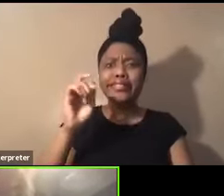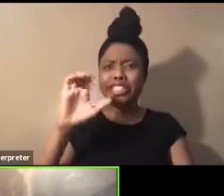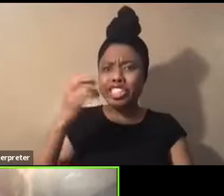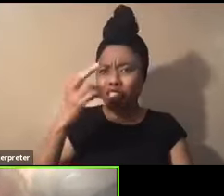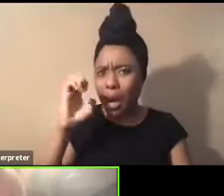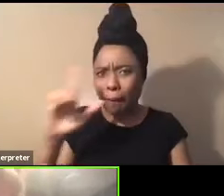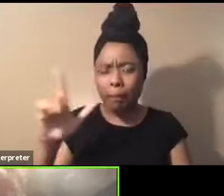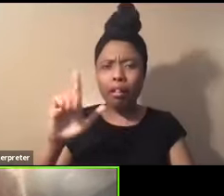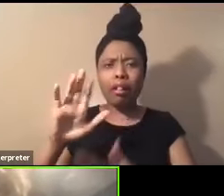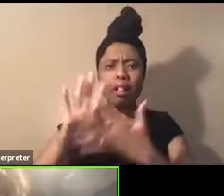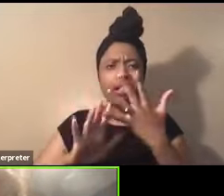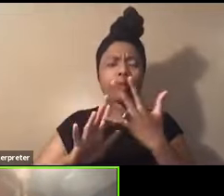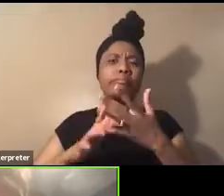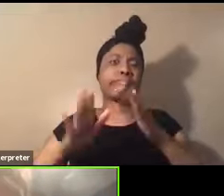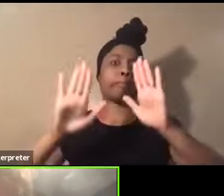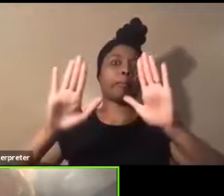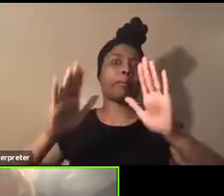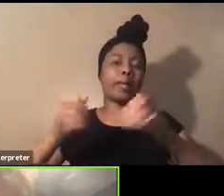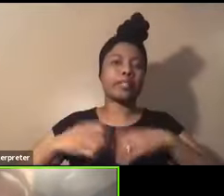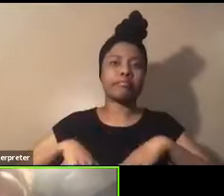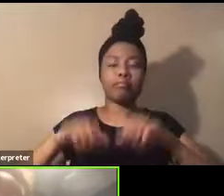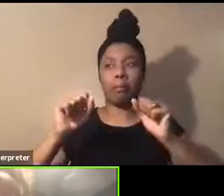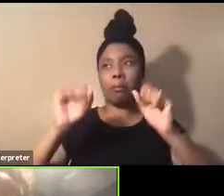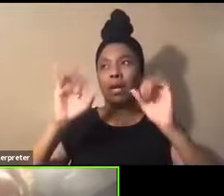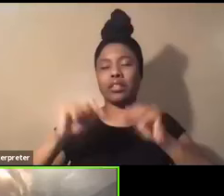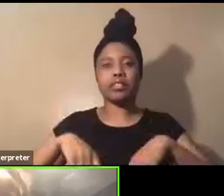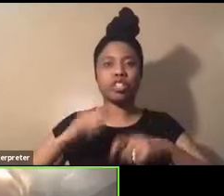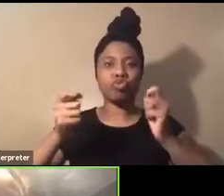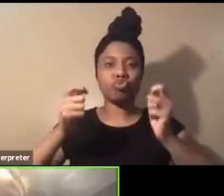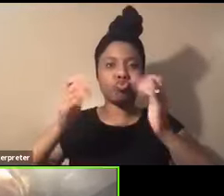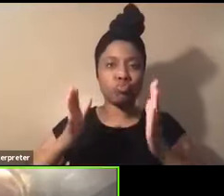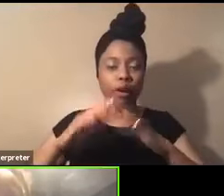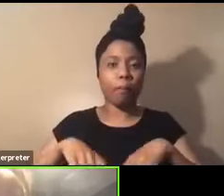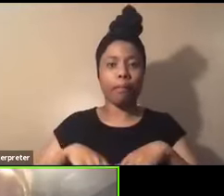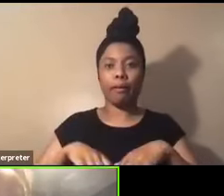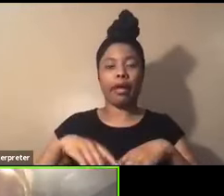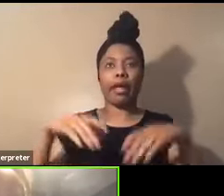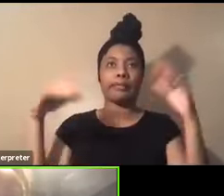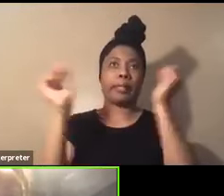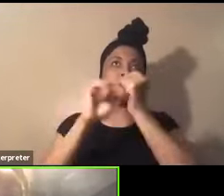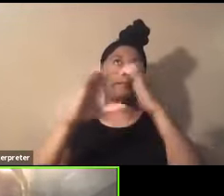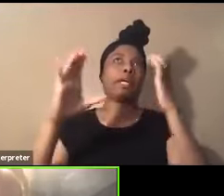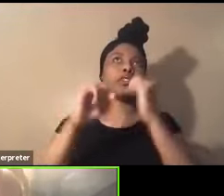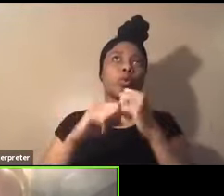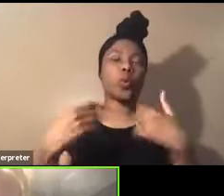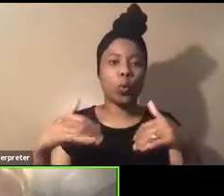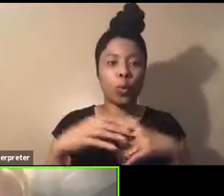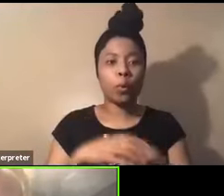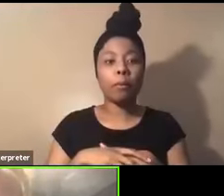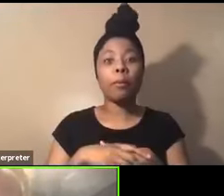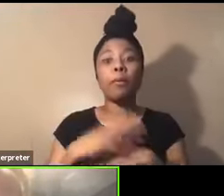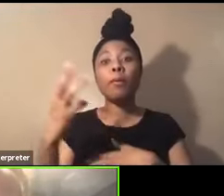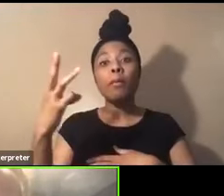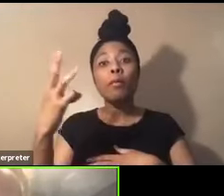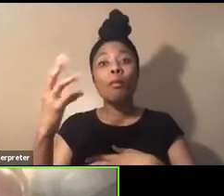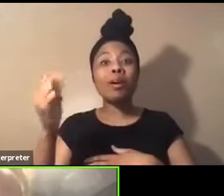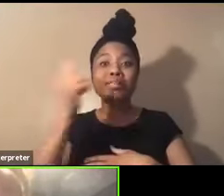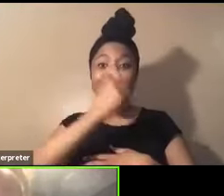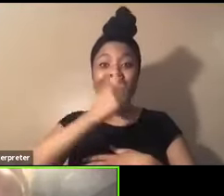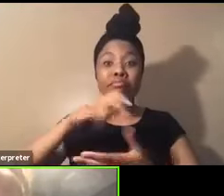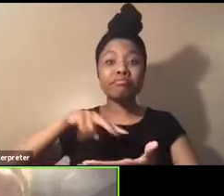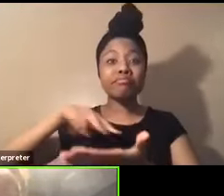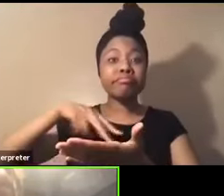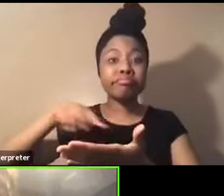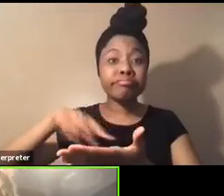some of the most amazing drummers that you want to just, uh, even imagine, uh, with the West African dance that we were doing.